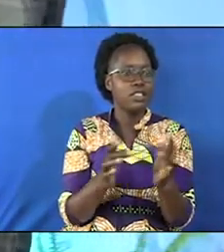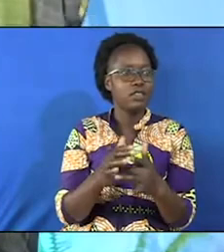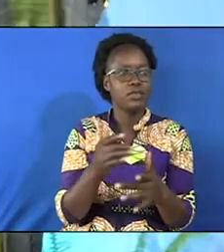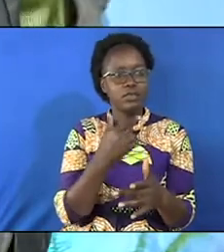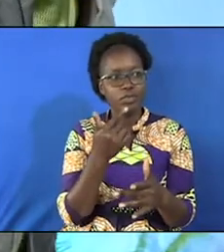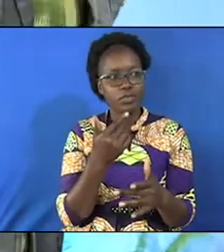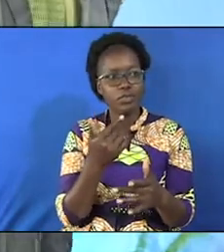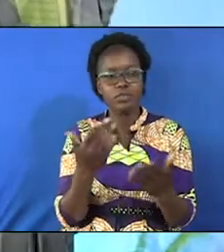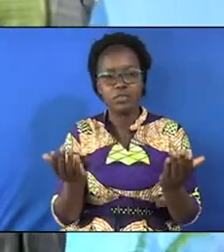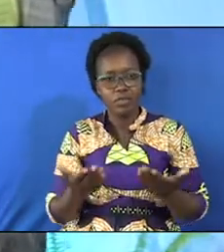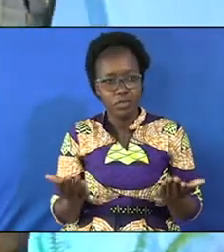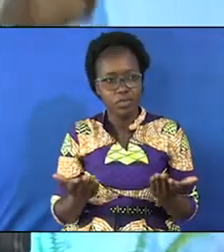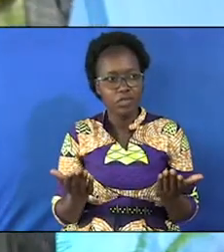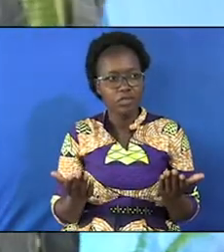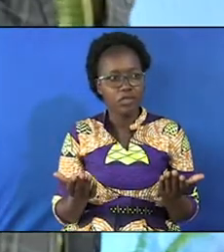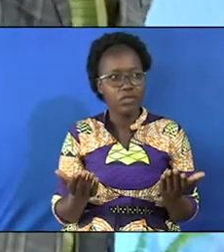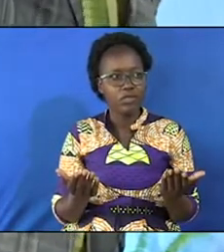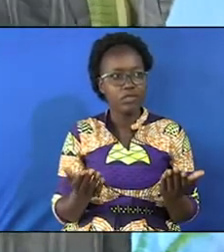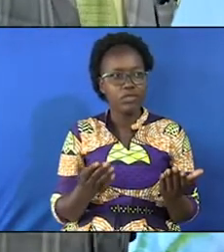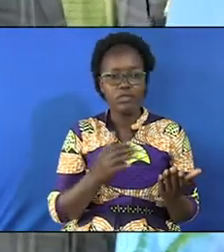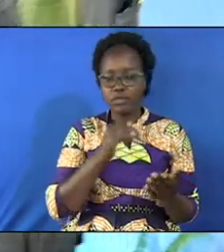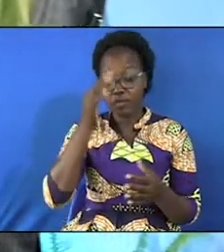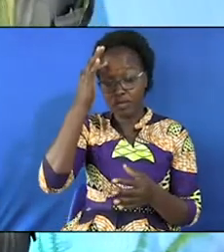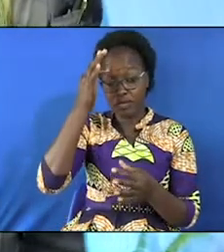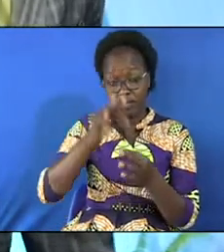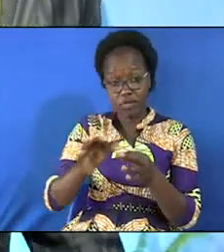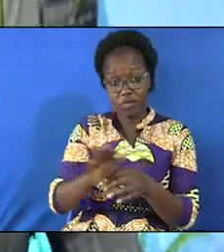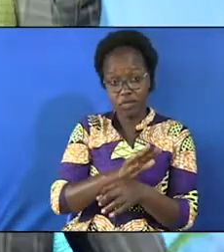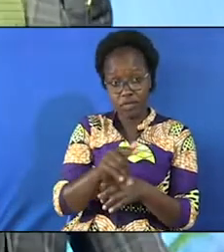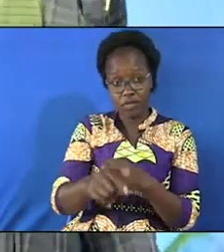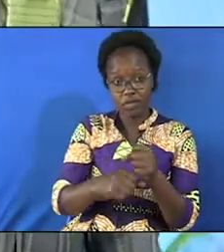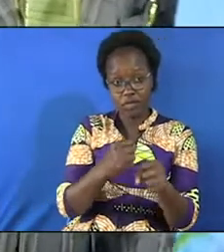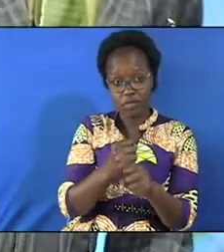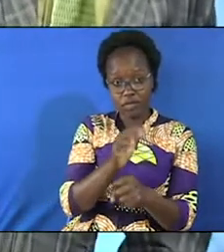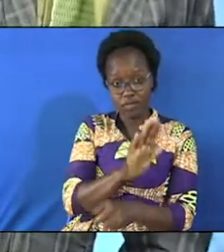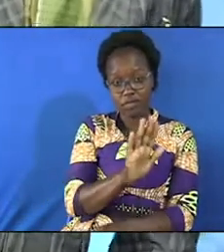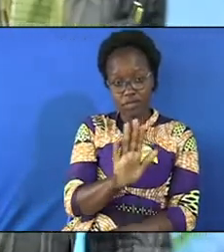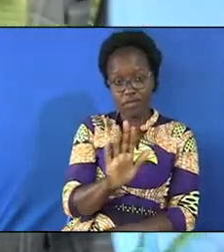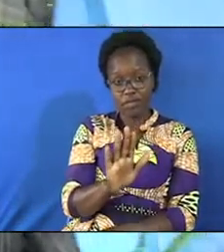Bible says whether you have not been faithful this is your here